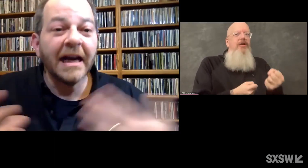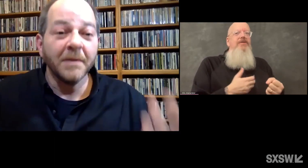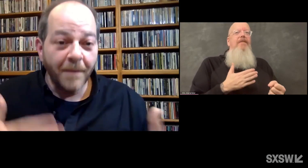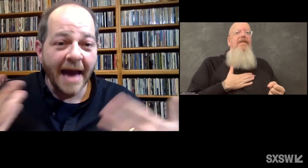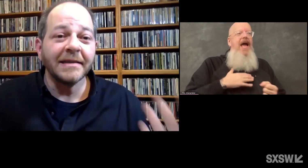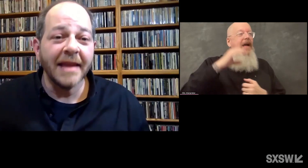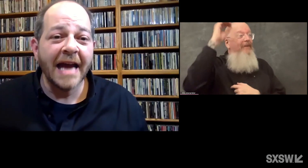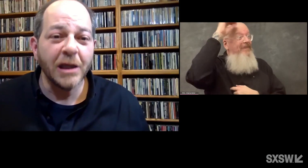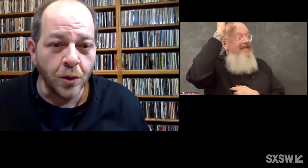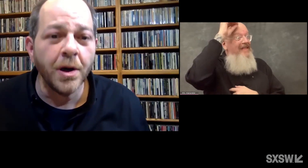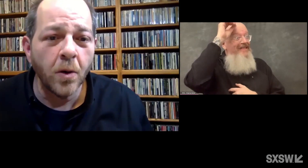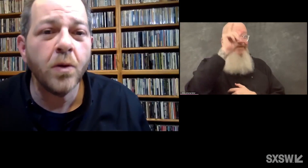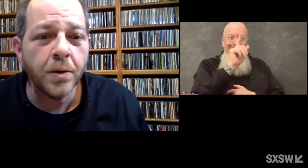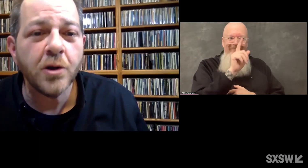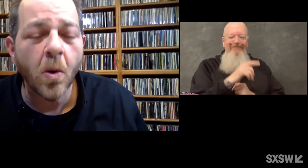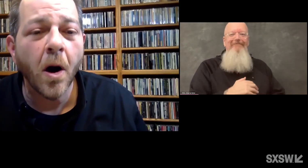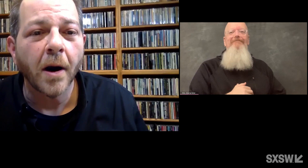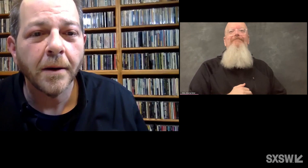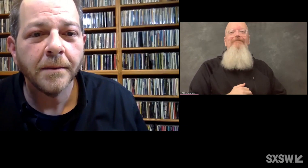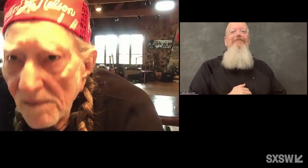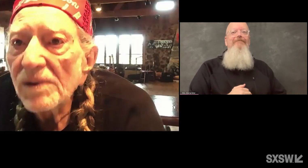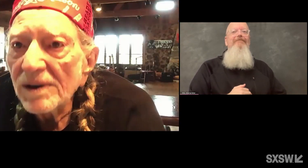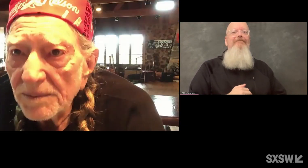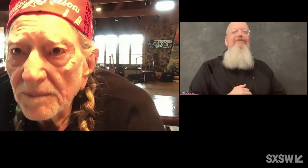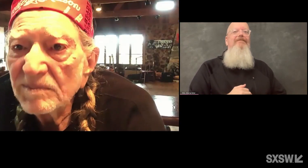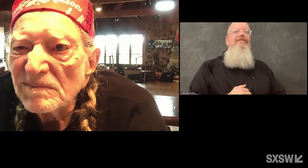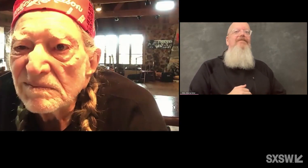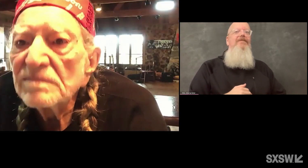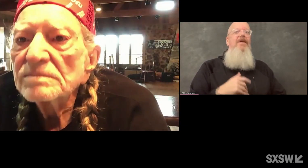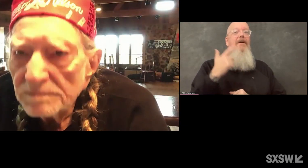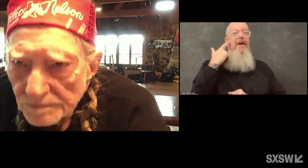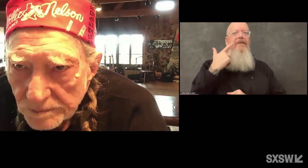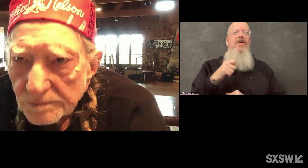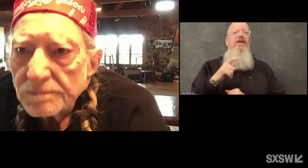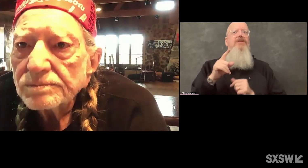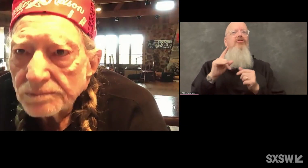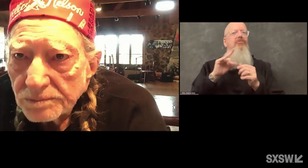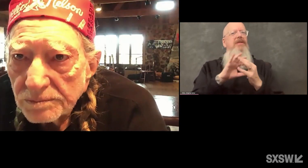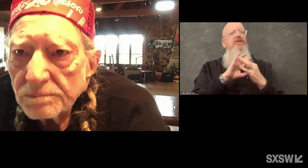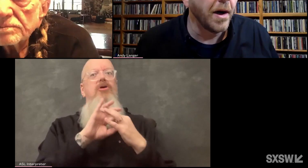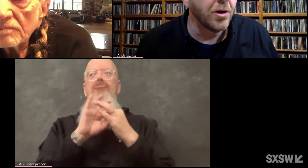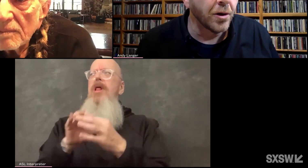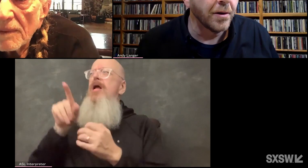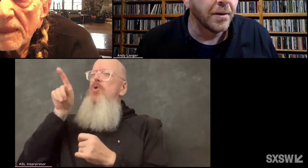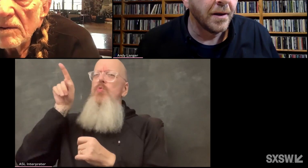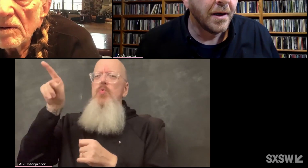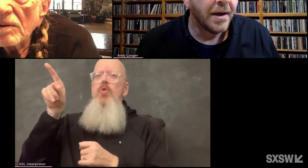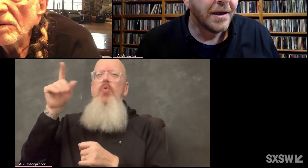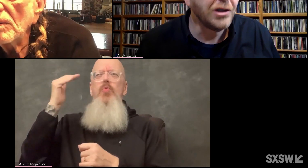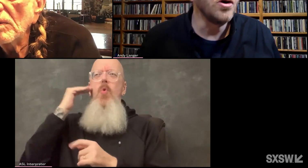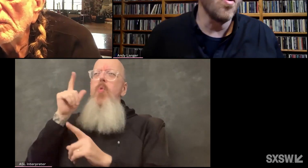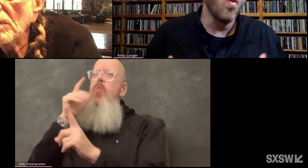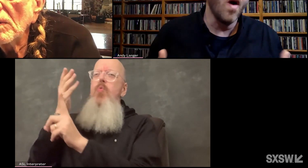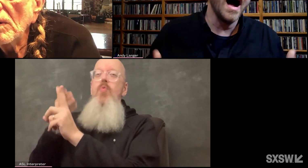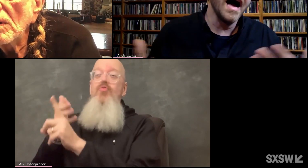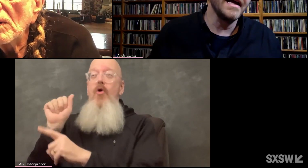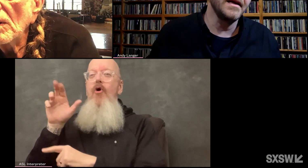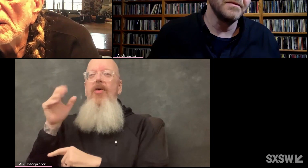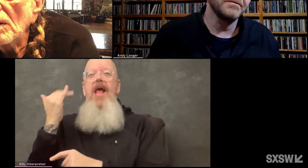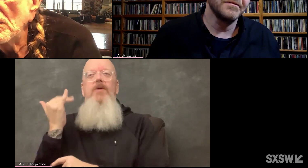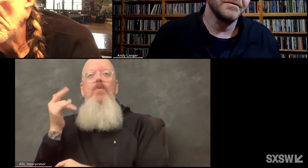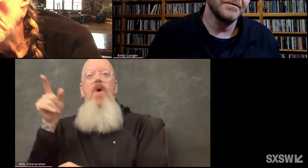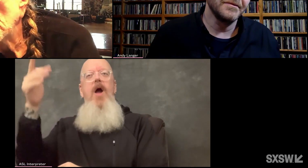Because it comes back to that, you know who you are at this point. Do you know what you're, do you know